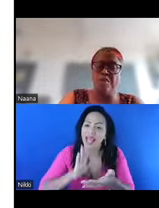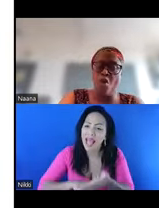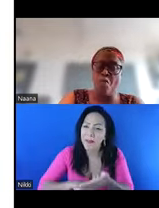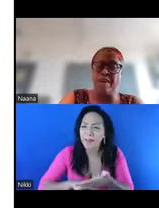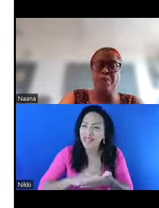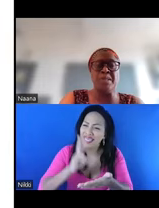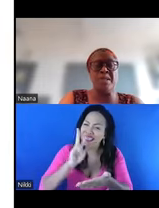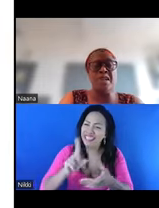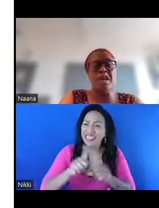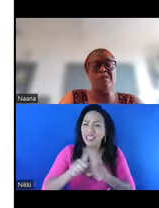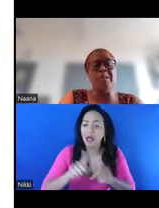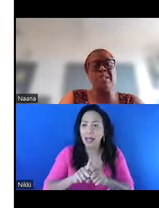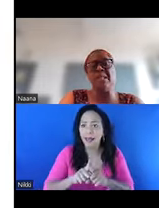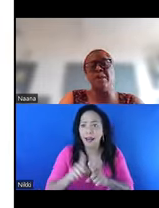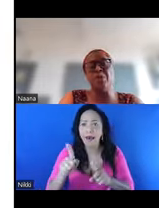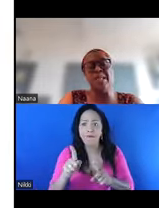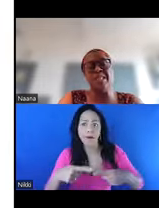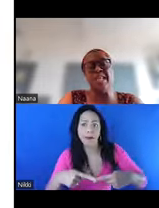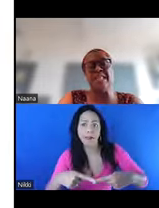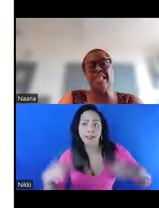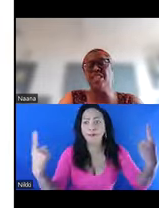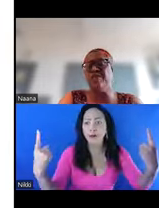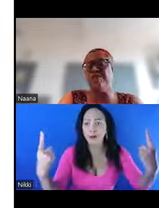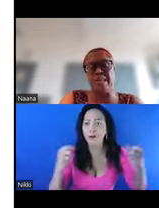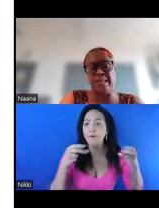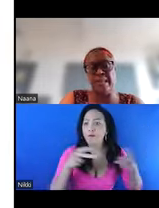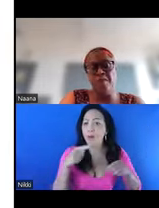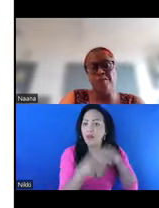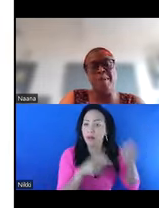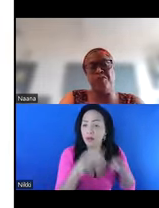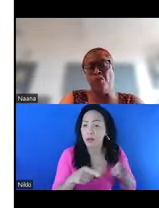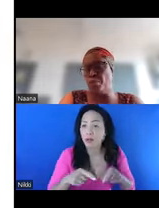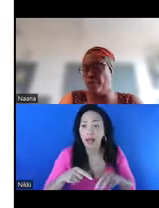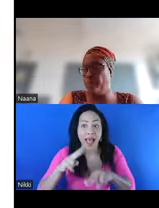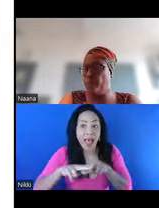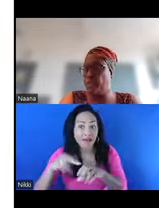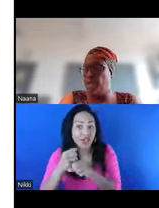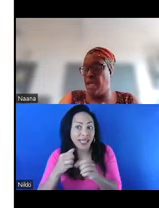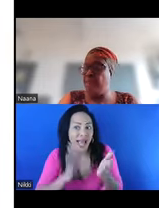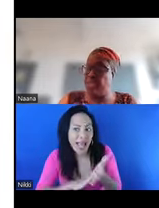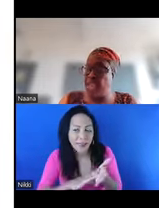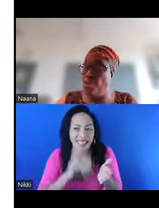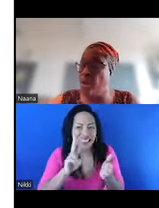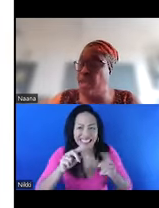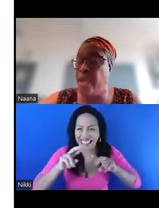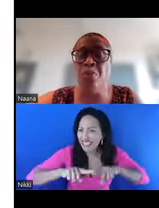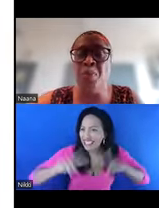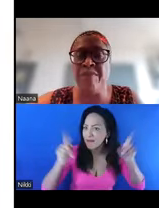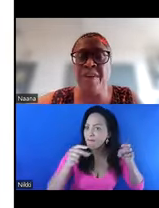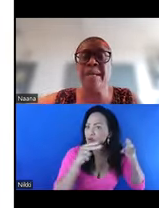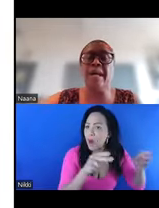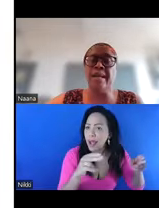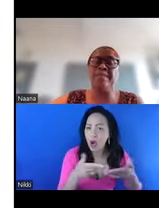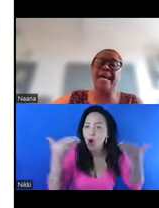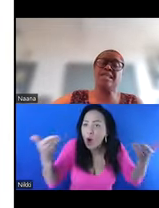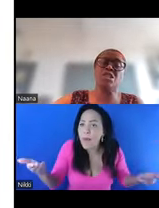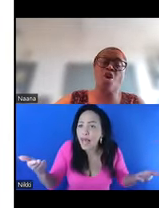form of abuse. Female genital mutilation is seen differently from other forms of abuse. In the same UK, we